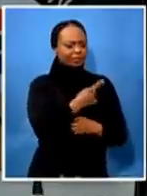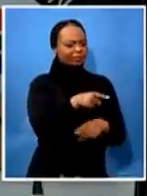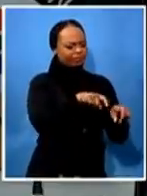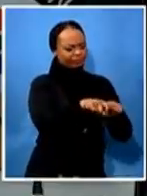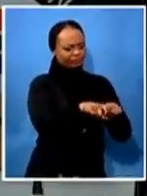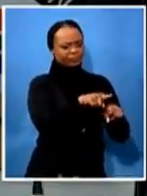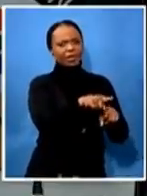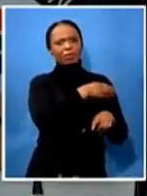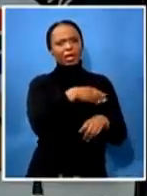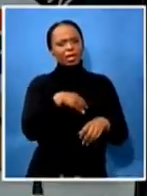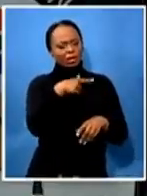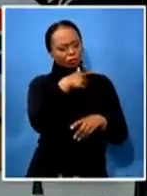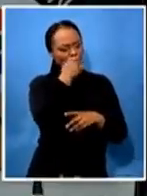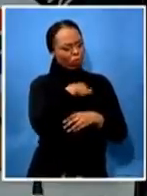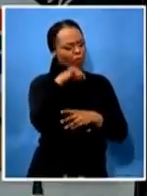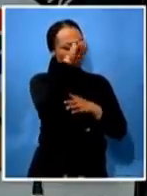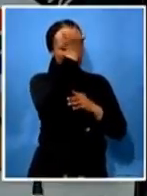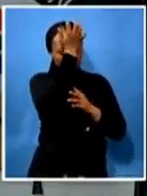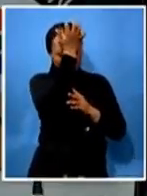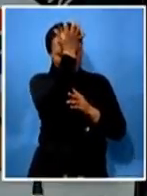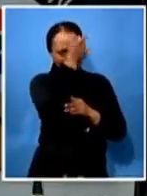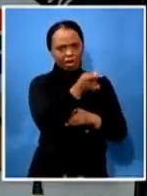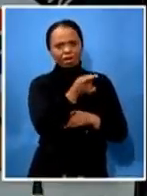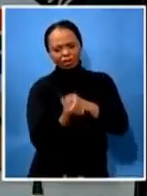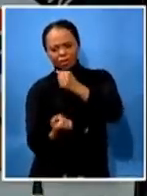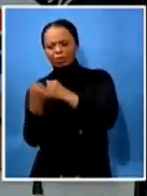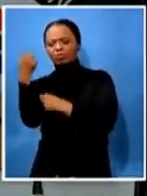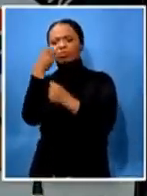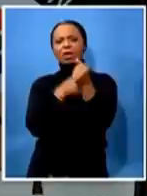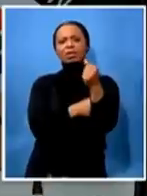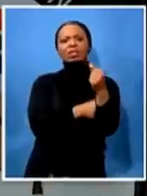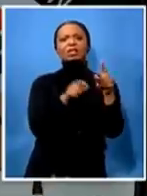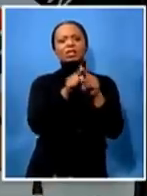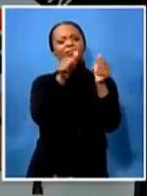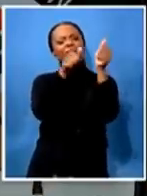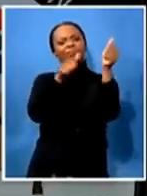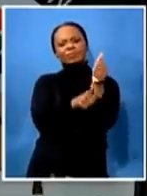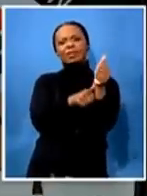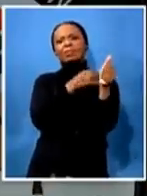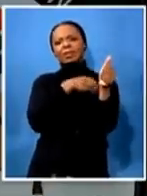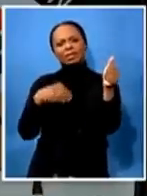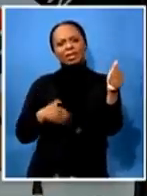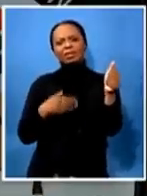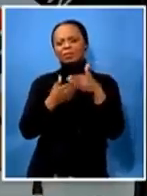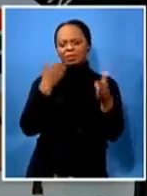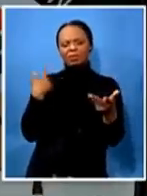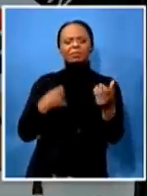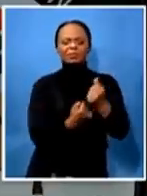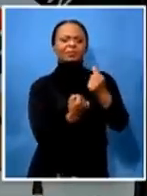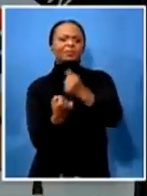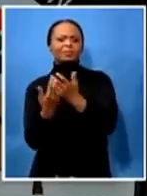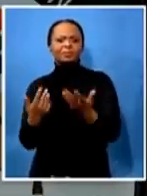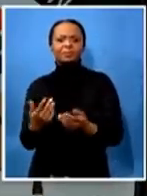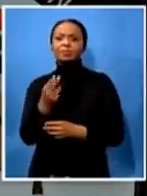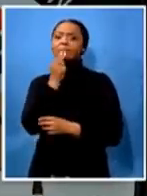members and structures of the nc as the deputy president to comrade president zuma upon comrade mutante declining the deputy president and